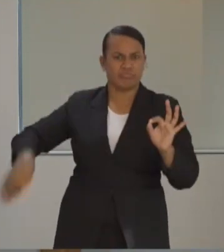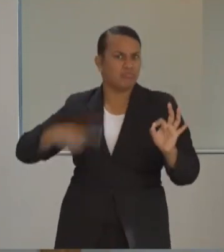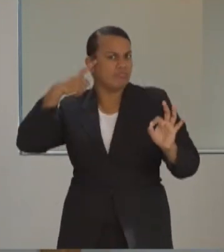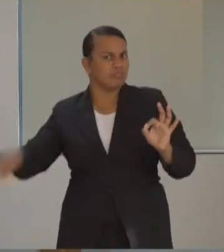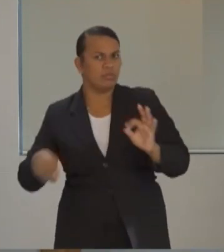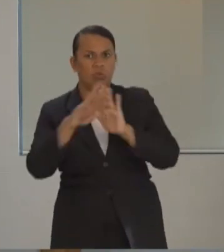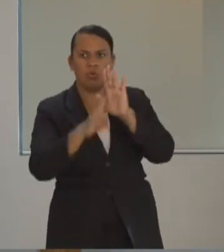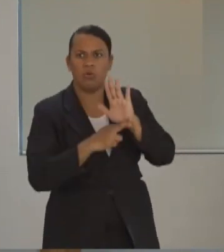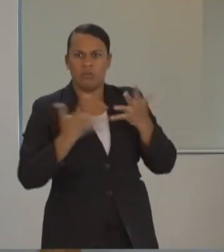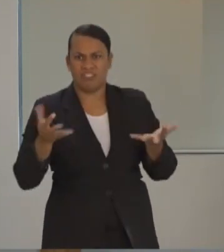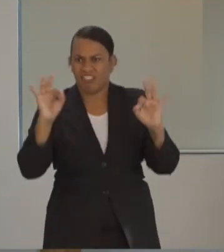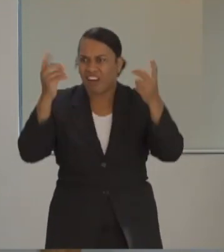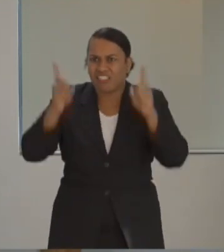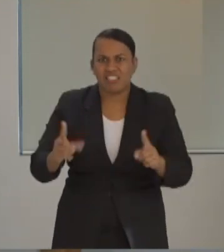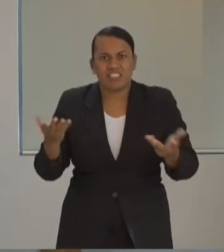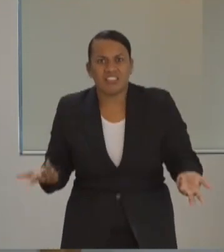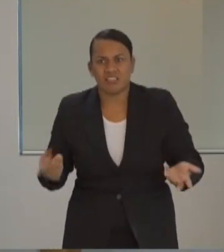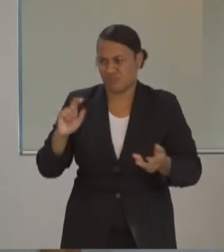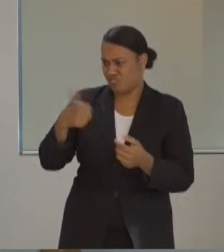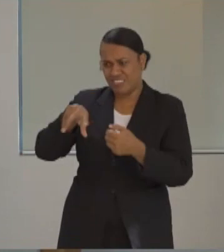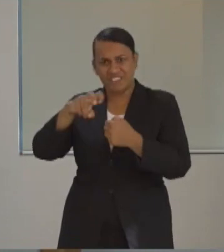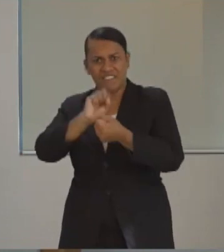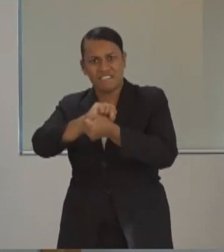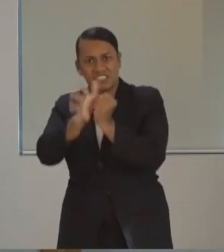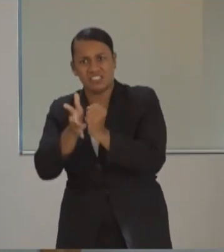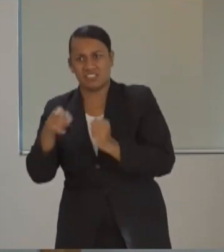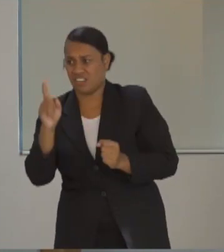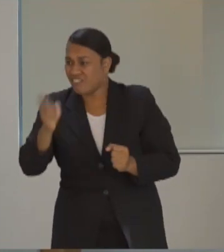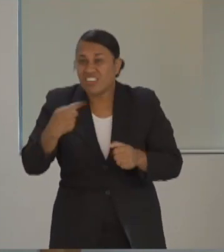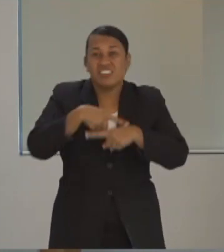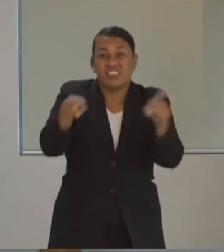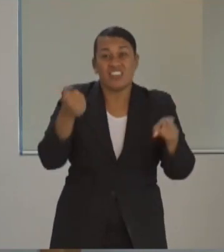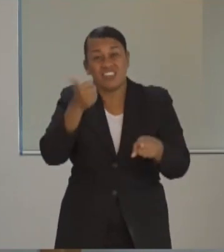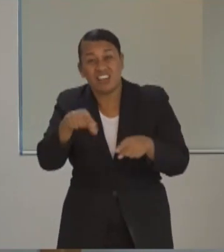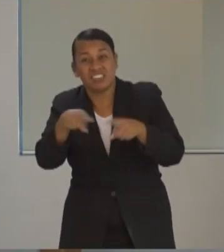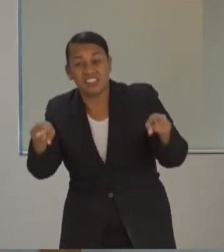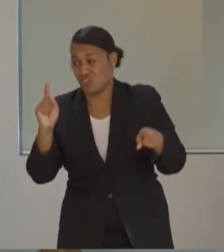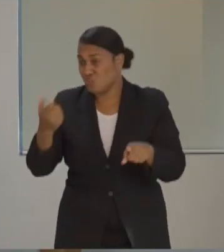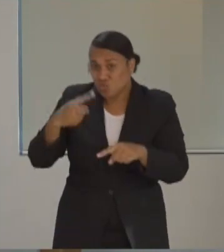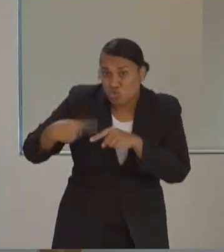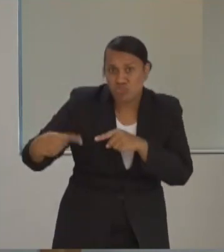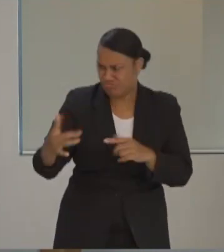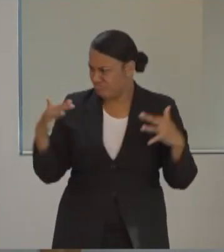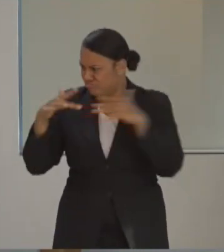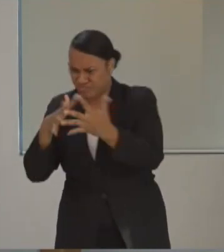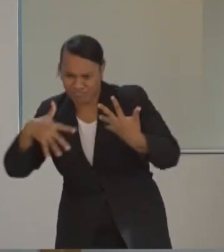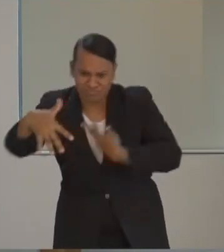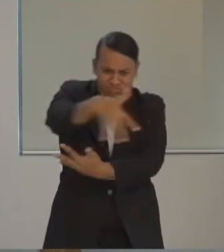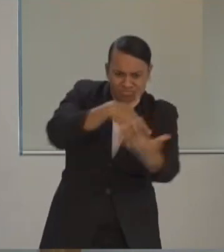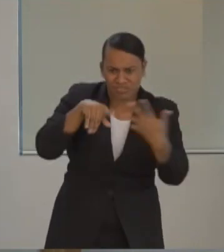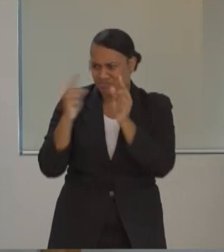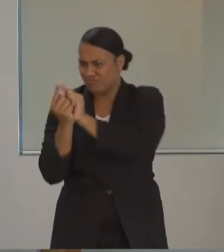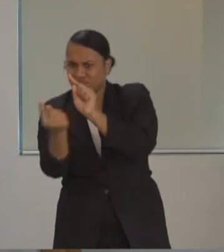due to the virus in Fiji. But if people keep crowding in public places, gathering socially, or